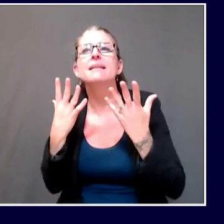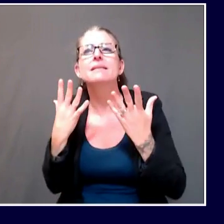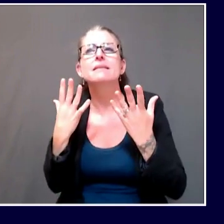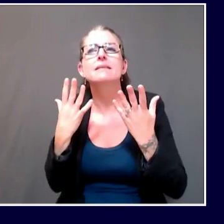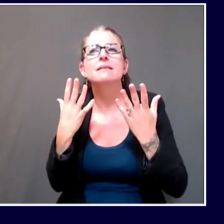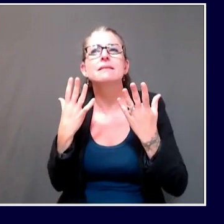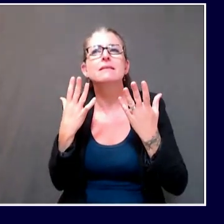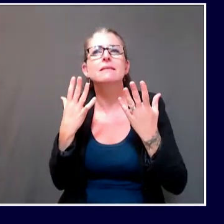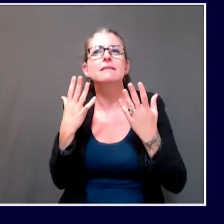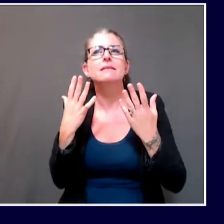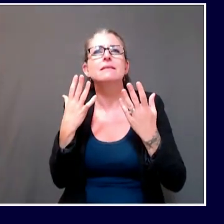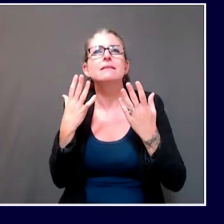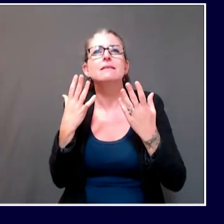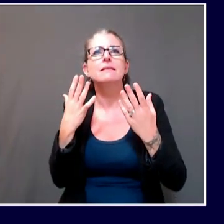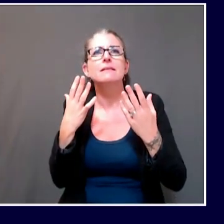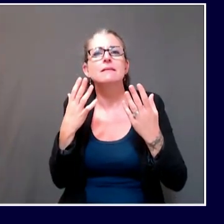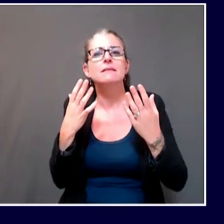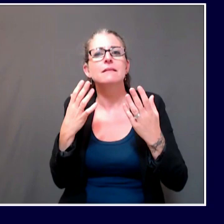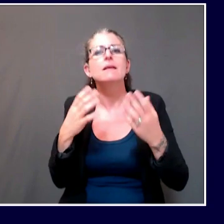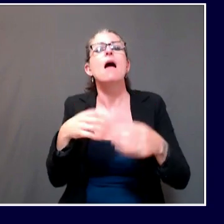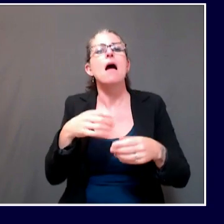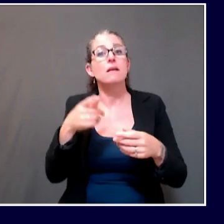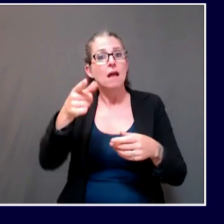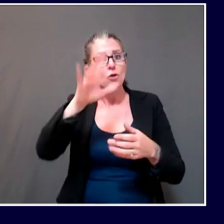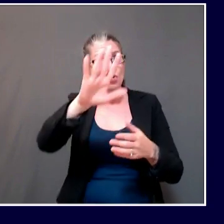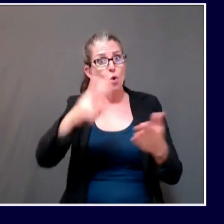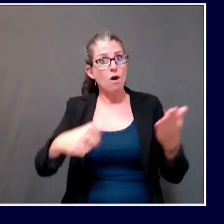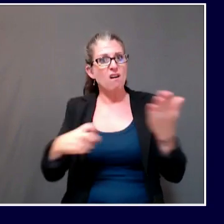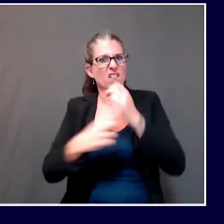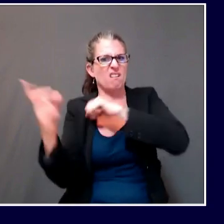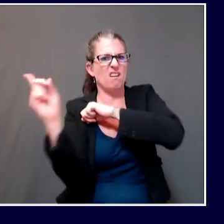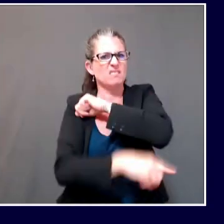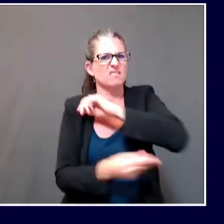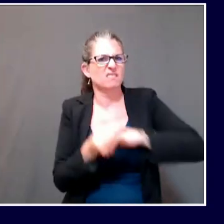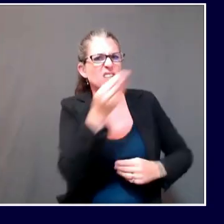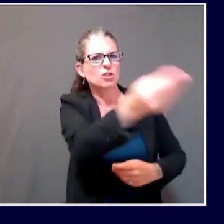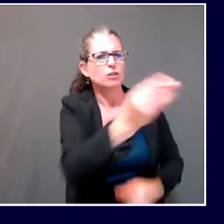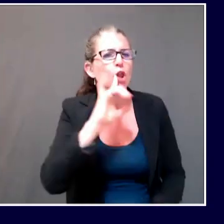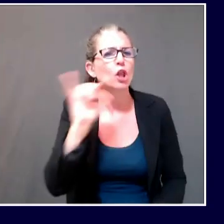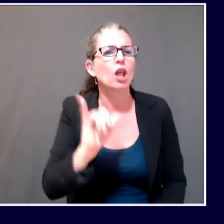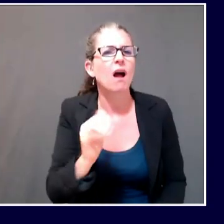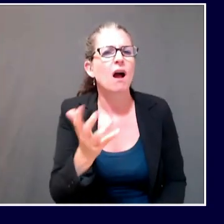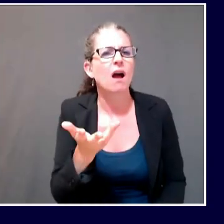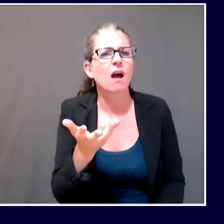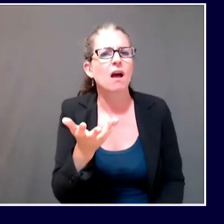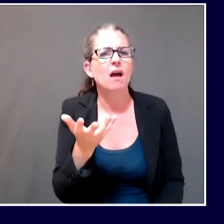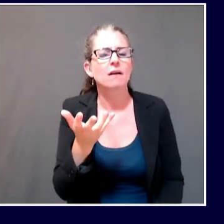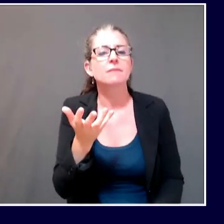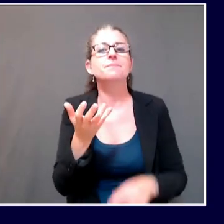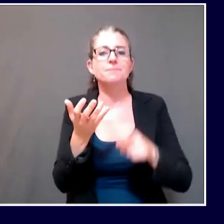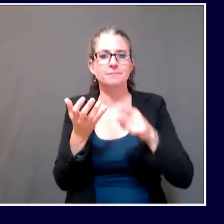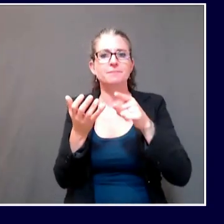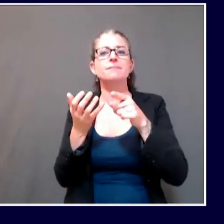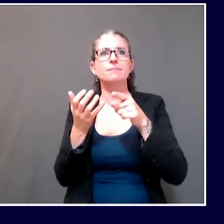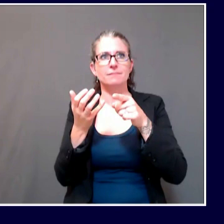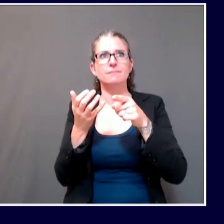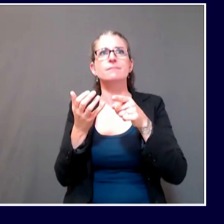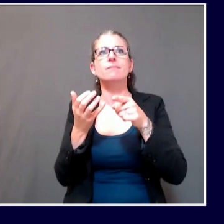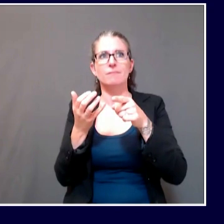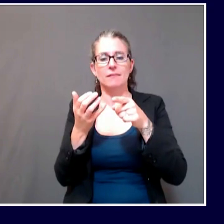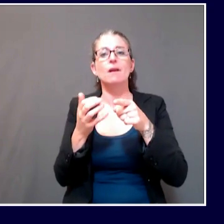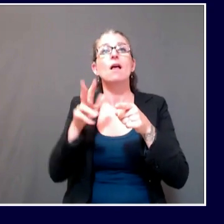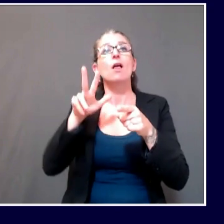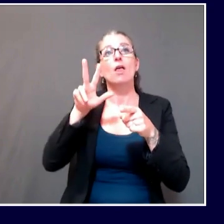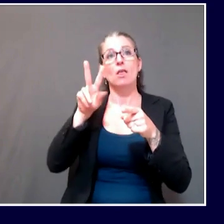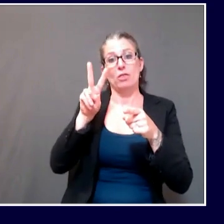at this time, we believe that we understand that there is one individual associated with this outbreak who is hospitalized. With